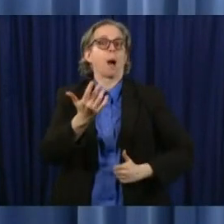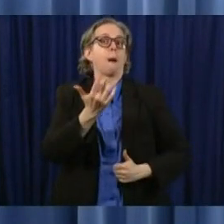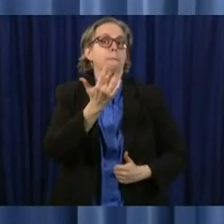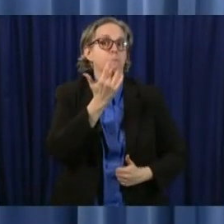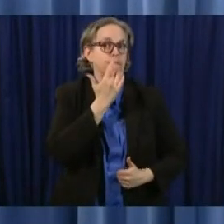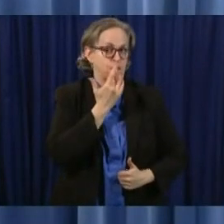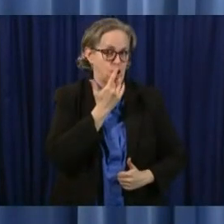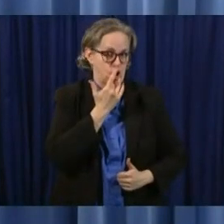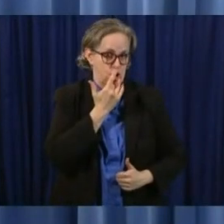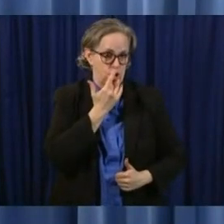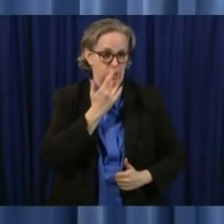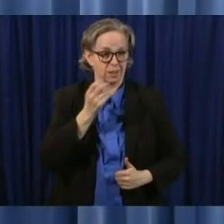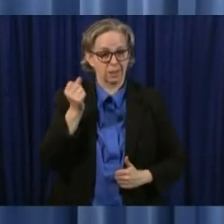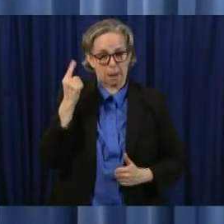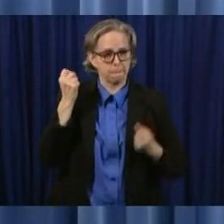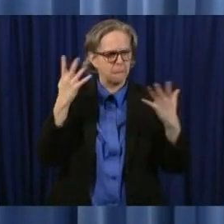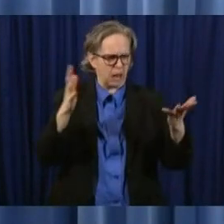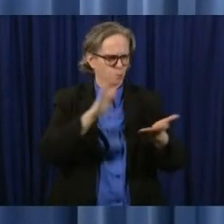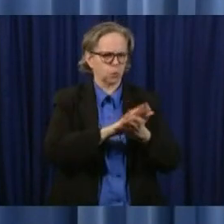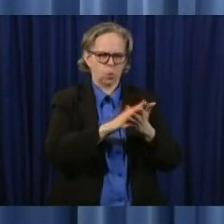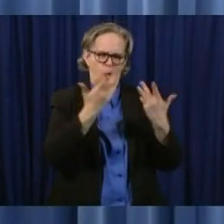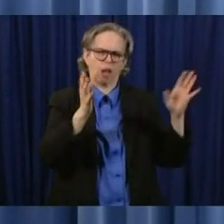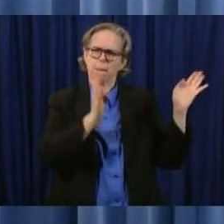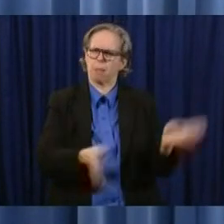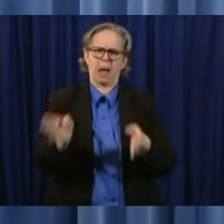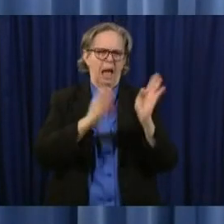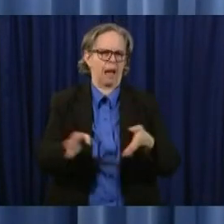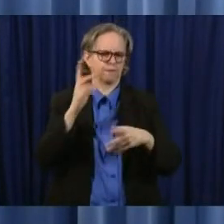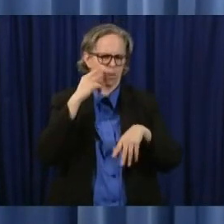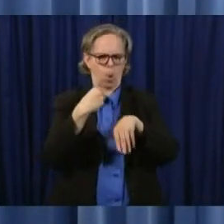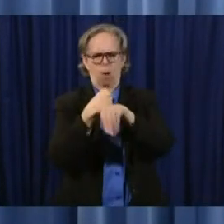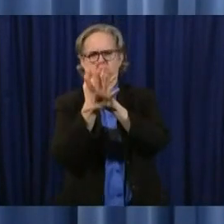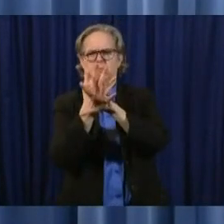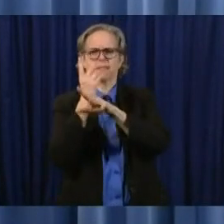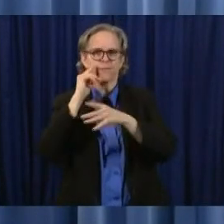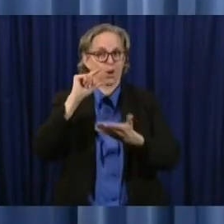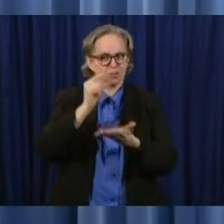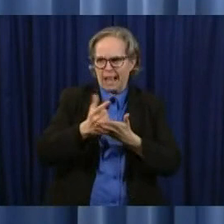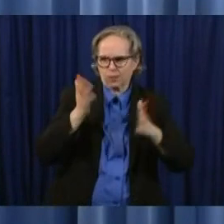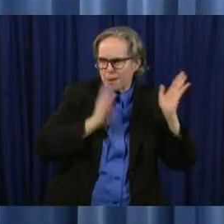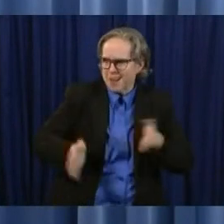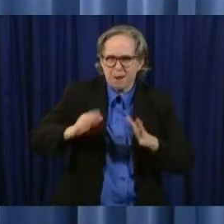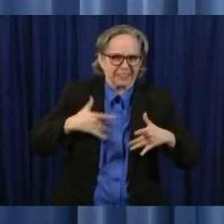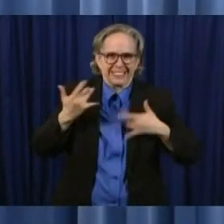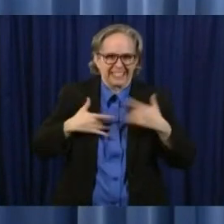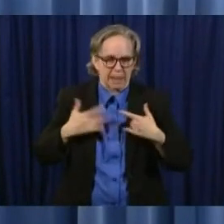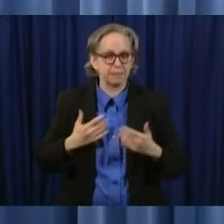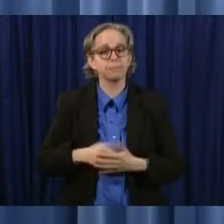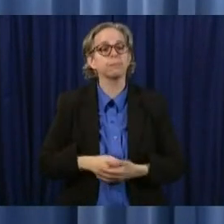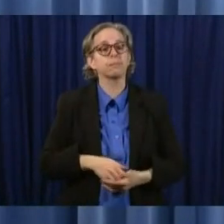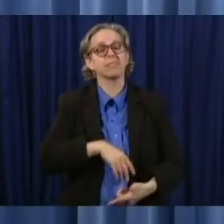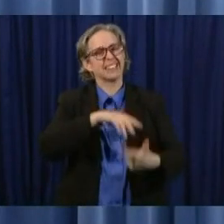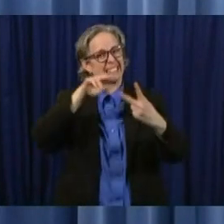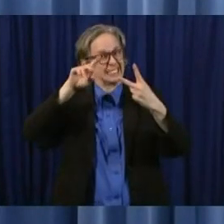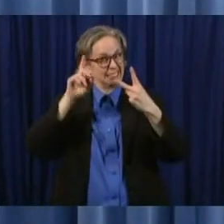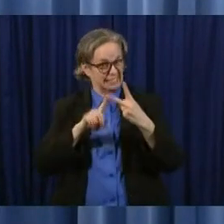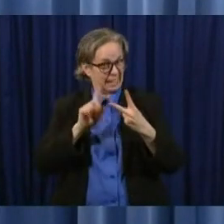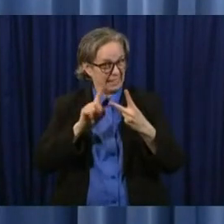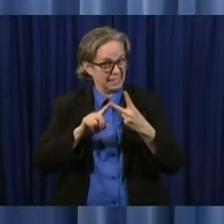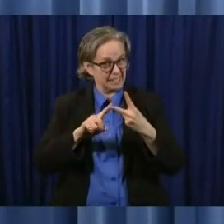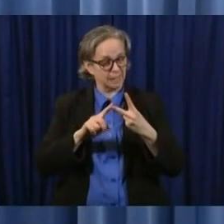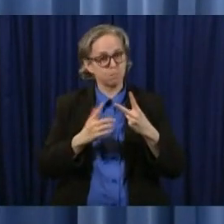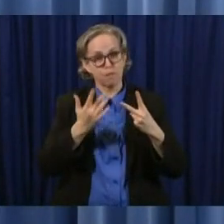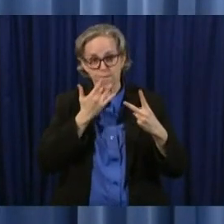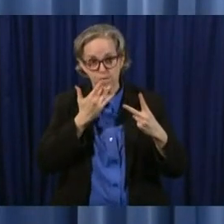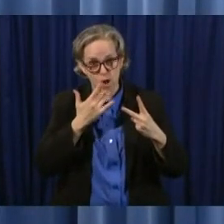are doing that and are very excited about that second second in